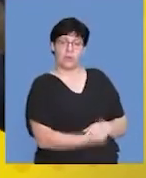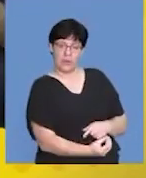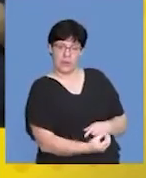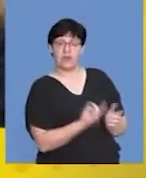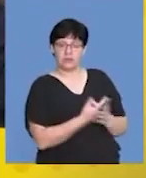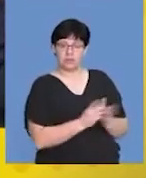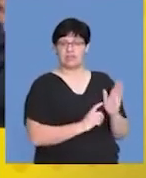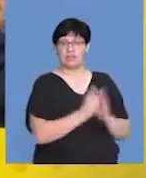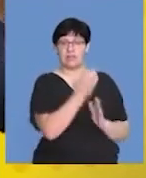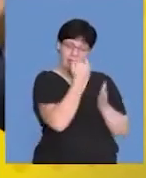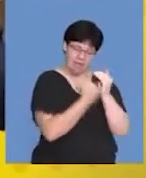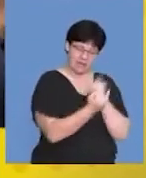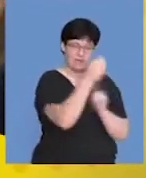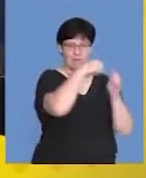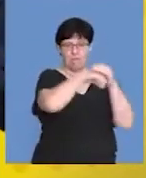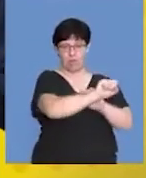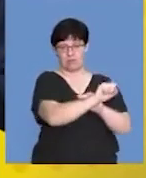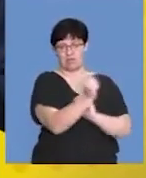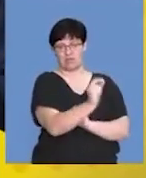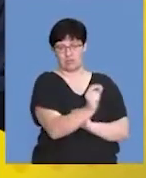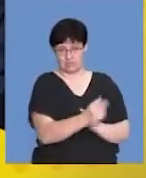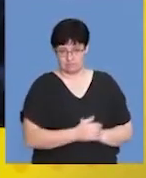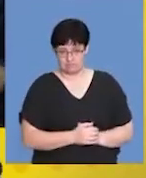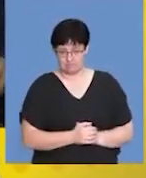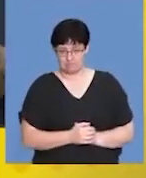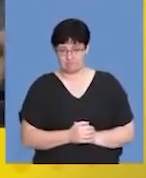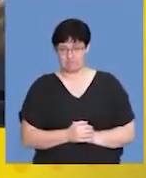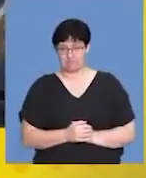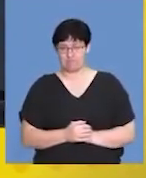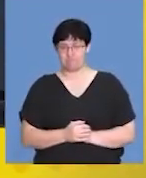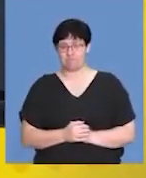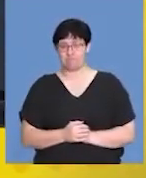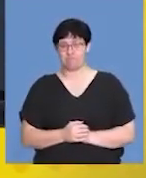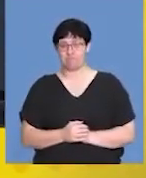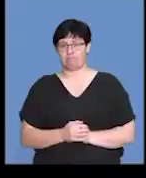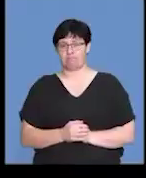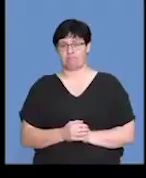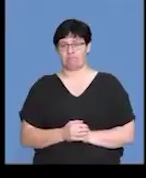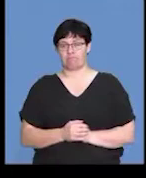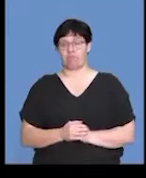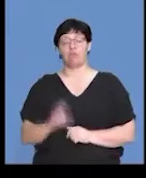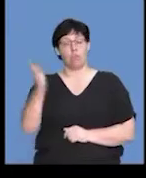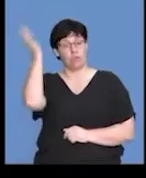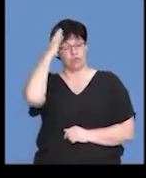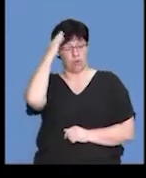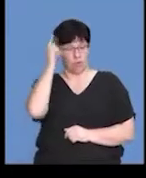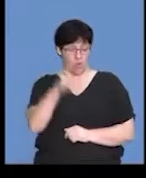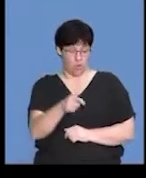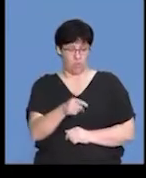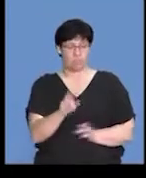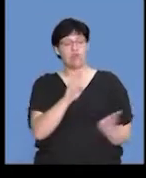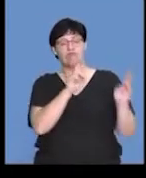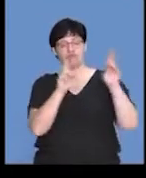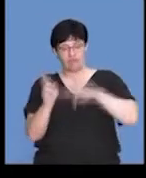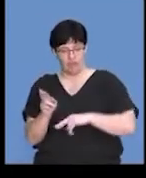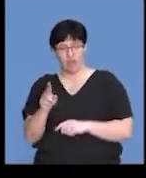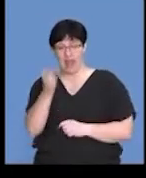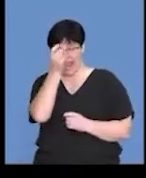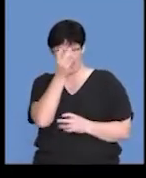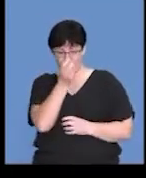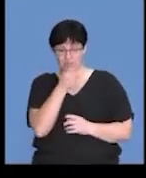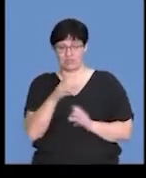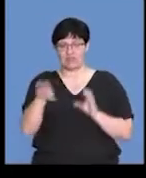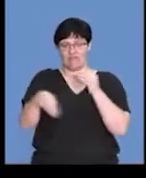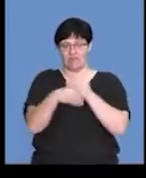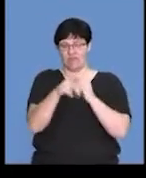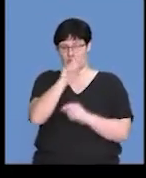and become quite independent soon after hatching. Okay, so knowing that, we can refer to that information in